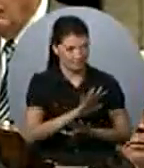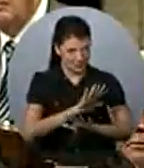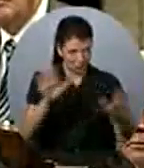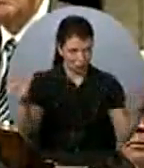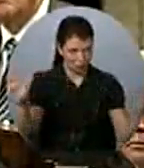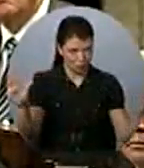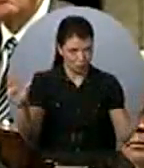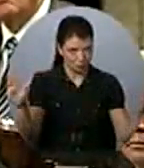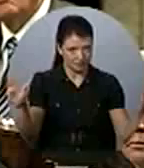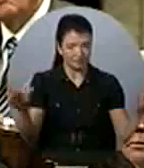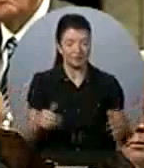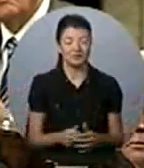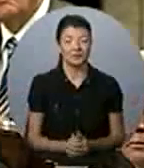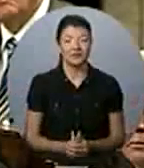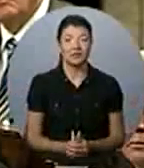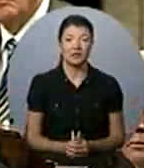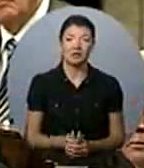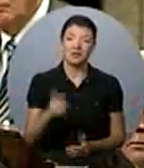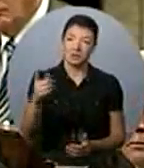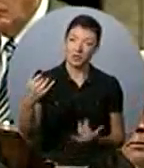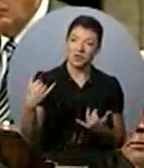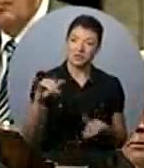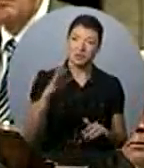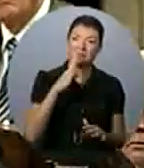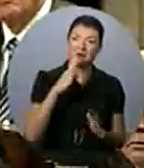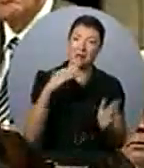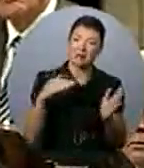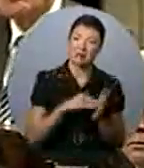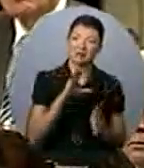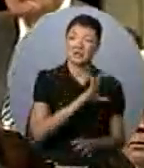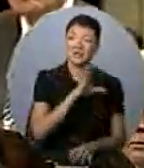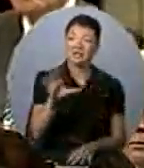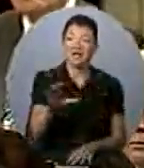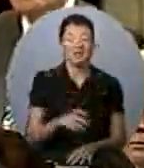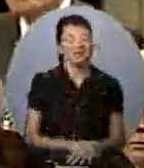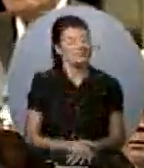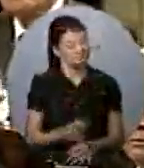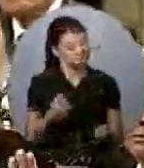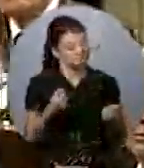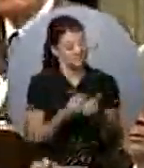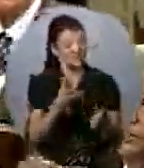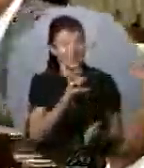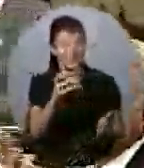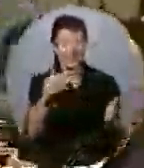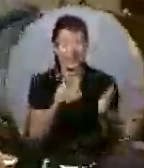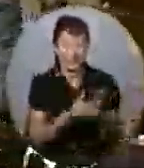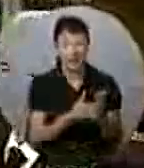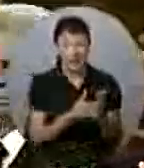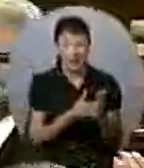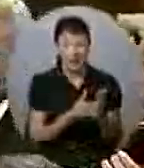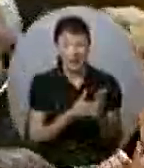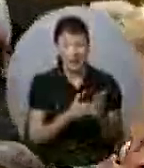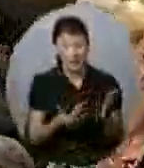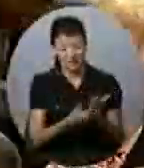and will defend the 600,000-plus Canadian jobs that we've created since the recession started. Mr.